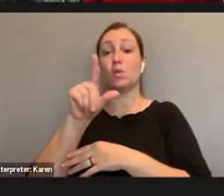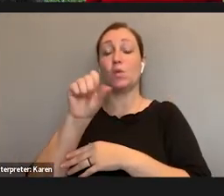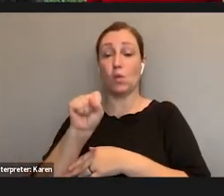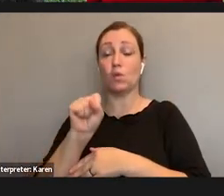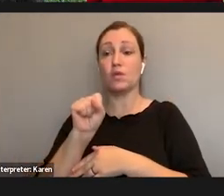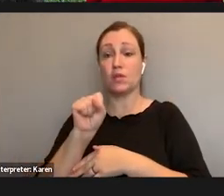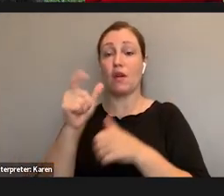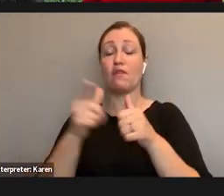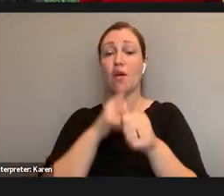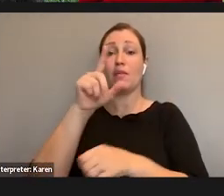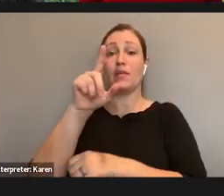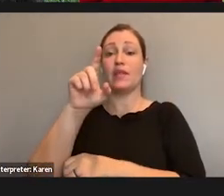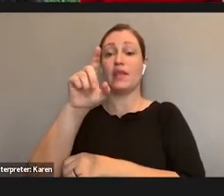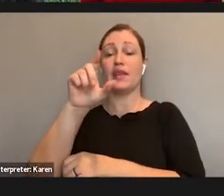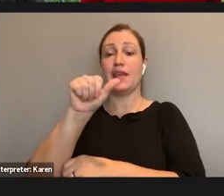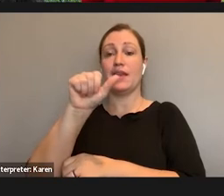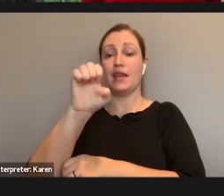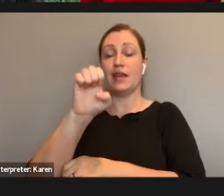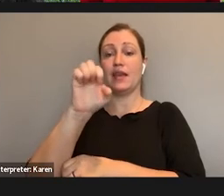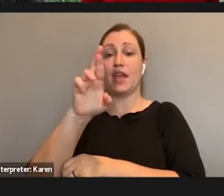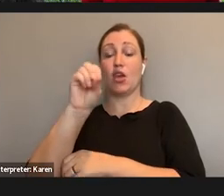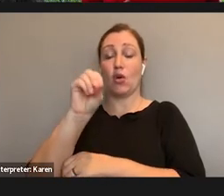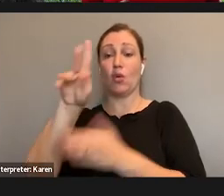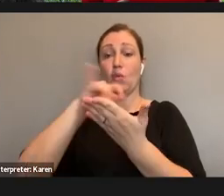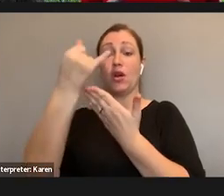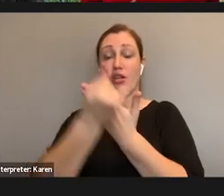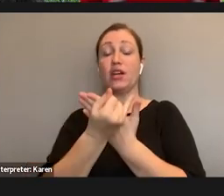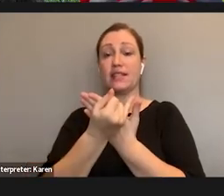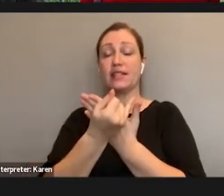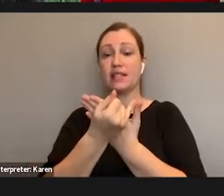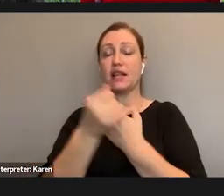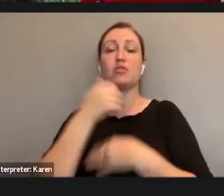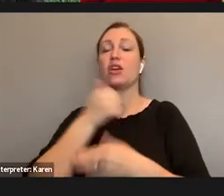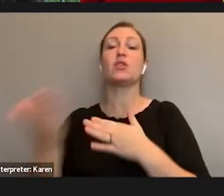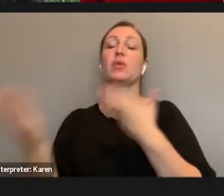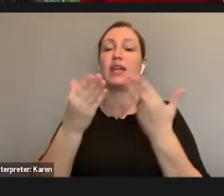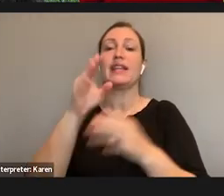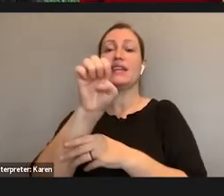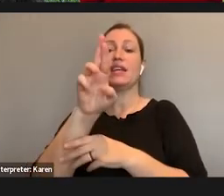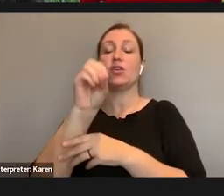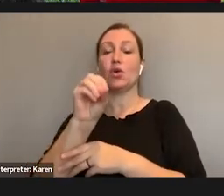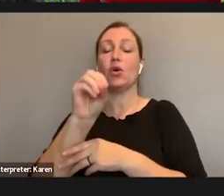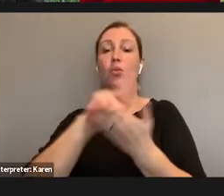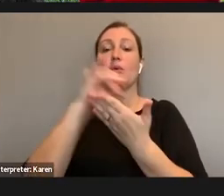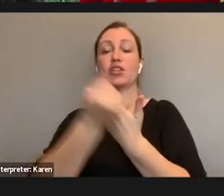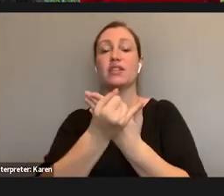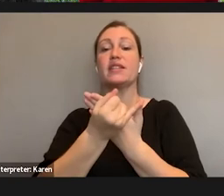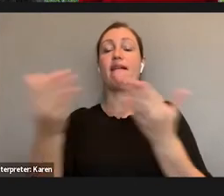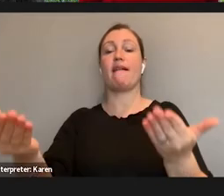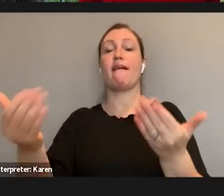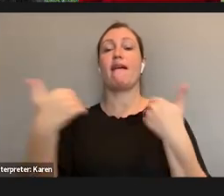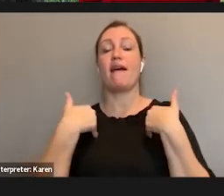AERA project, which I mentioned on the last slide, to bring in an additional layer of accessibility through